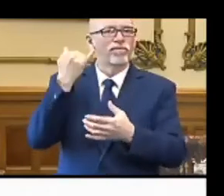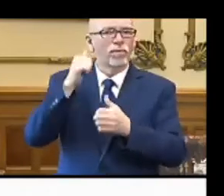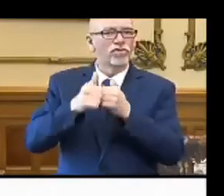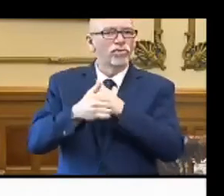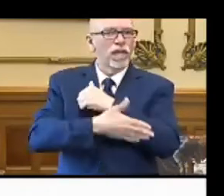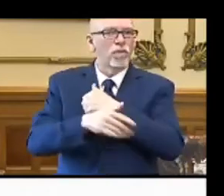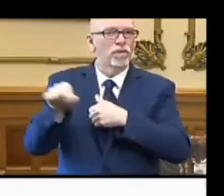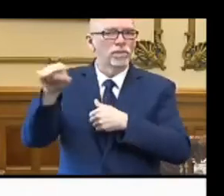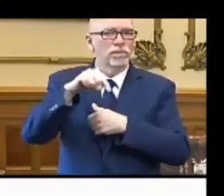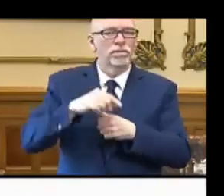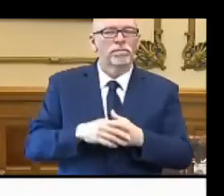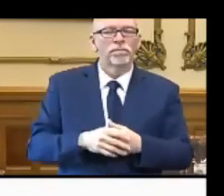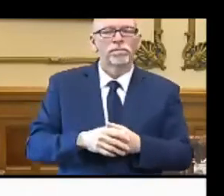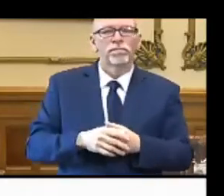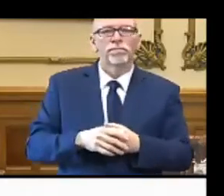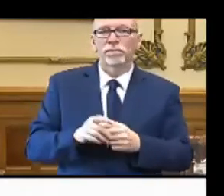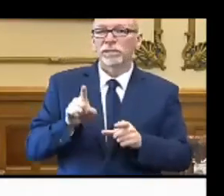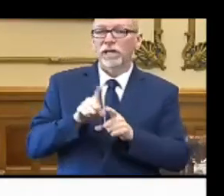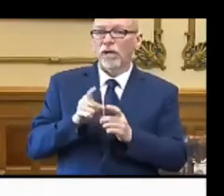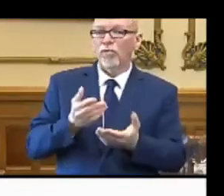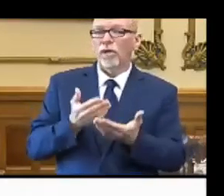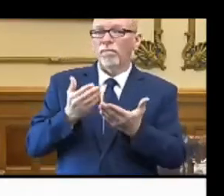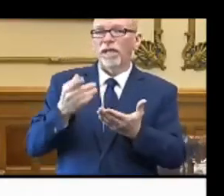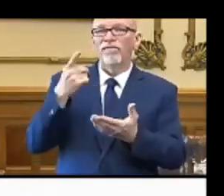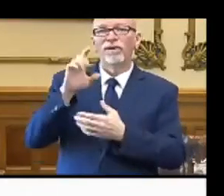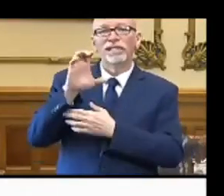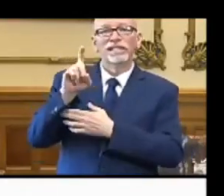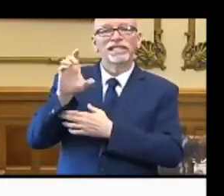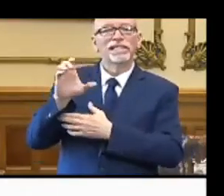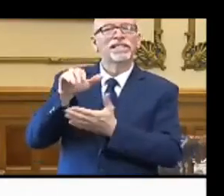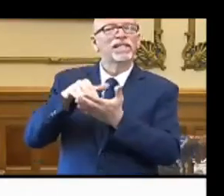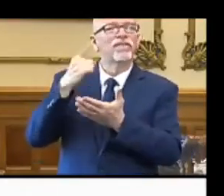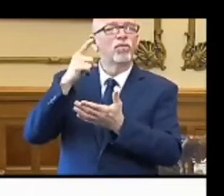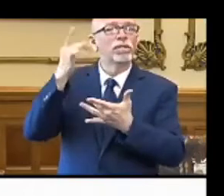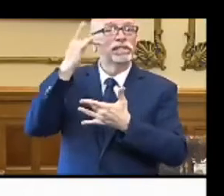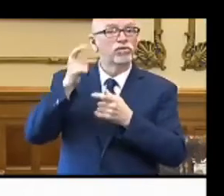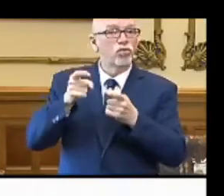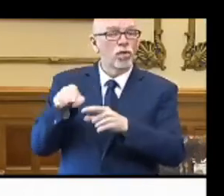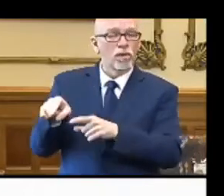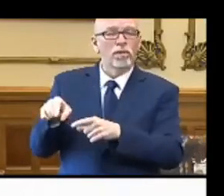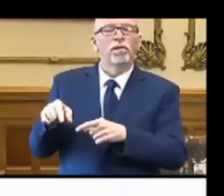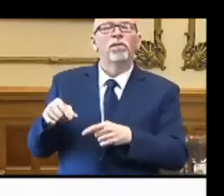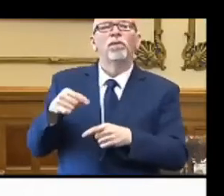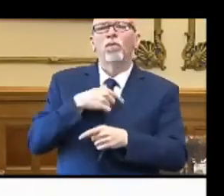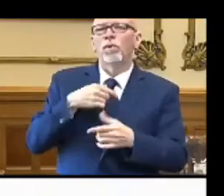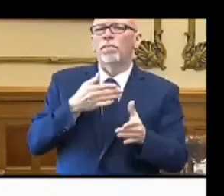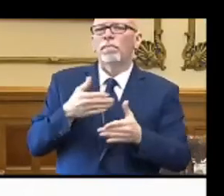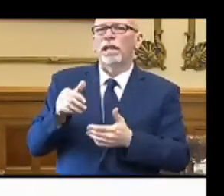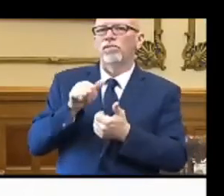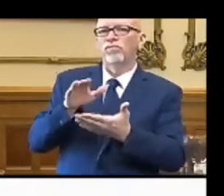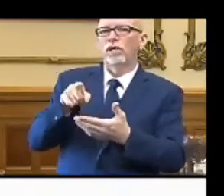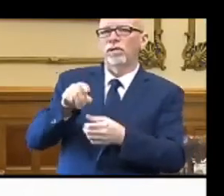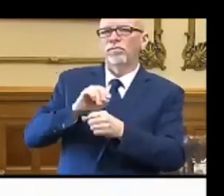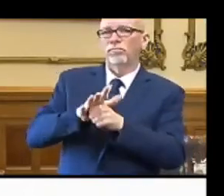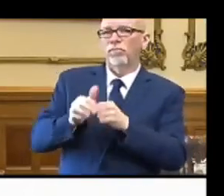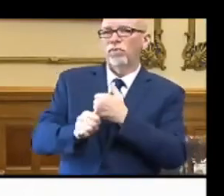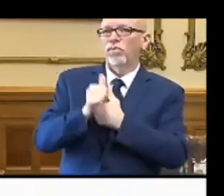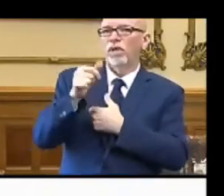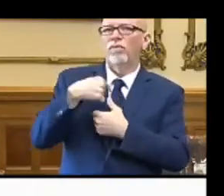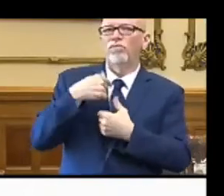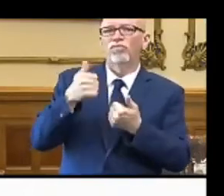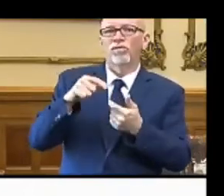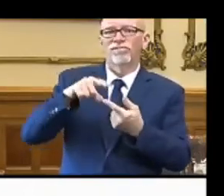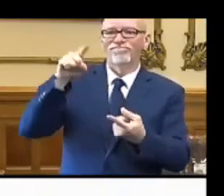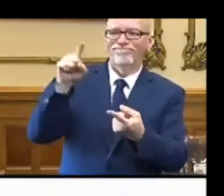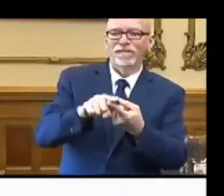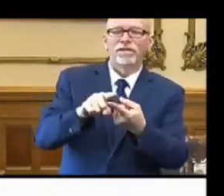As recommended by the Center for Disease Control, we plan to address the potential coronavirus threats by minimizing